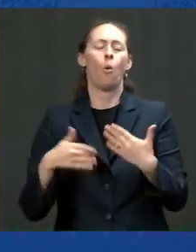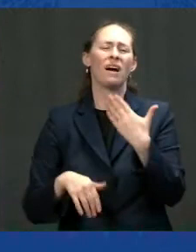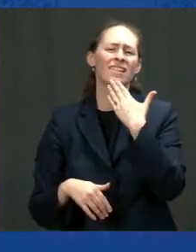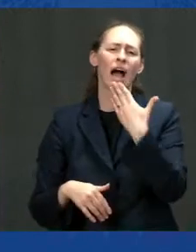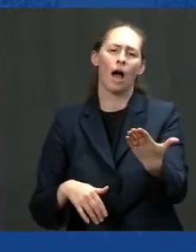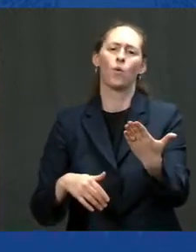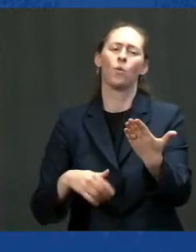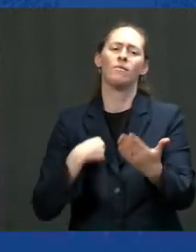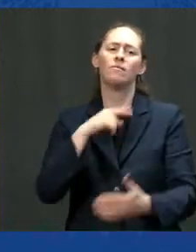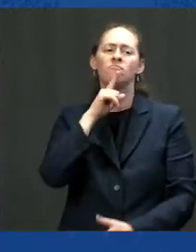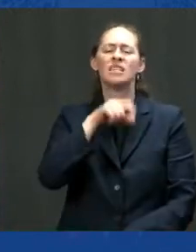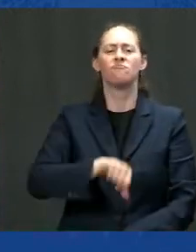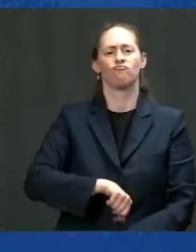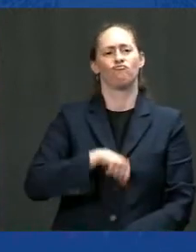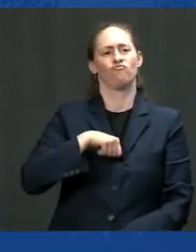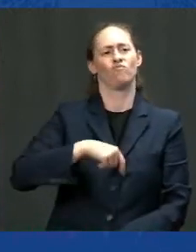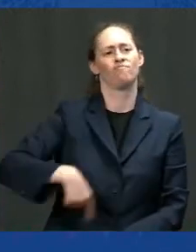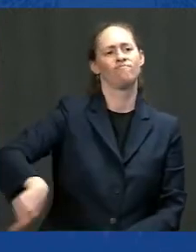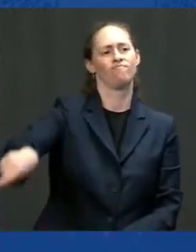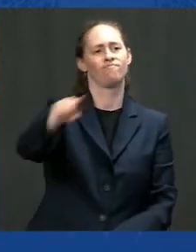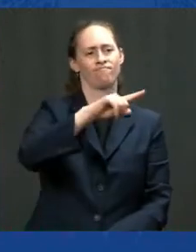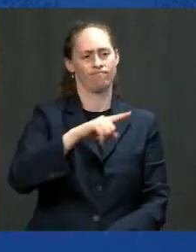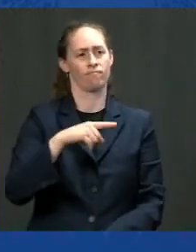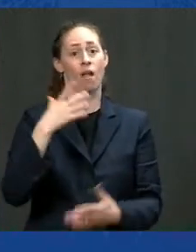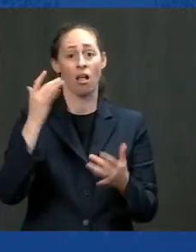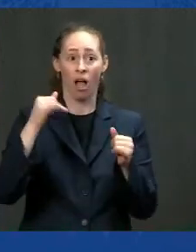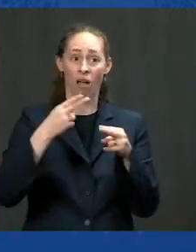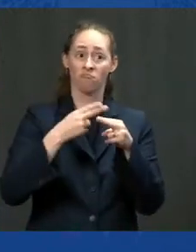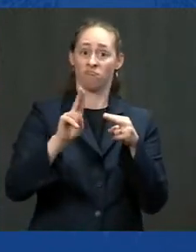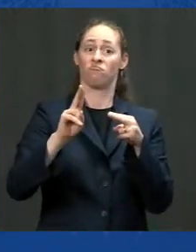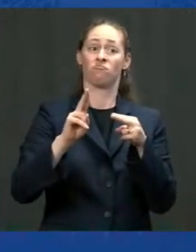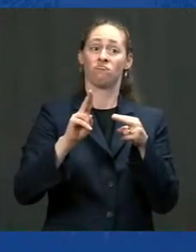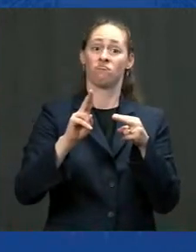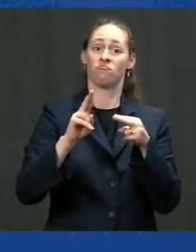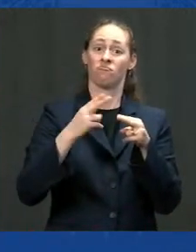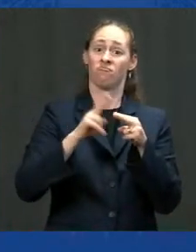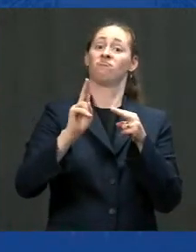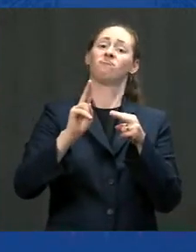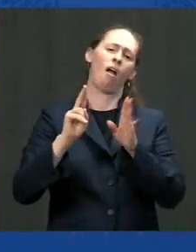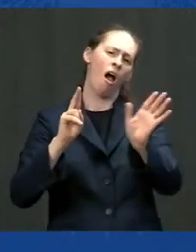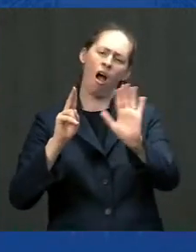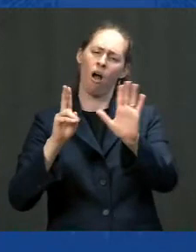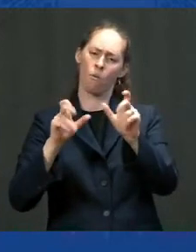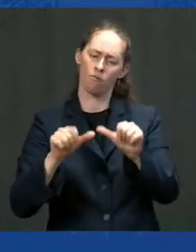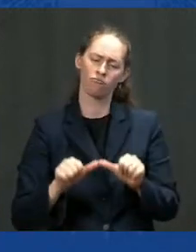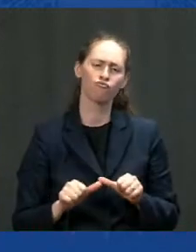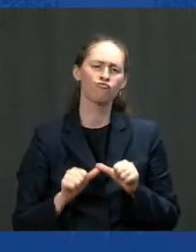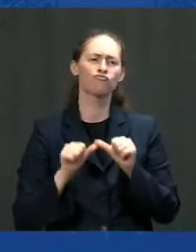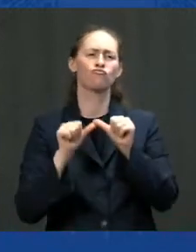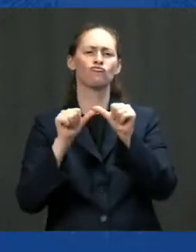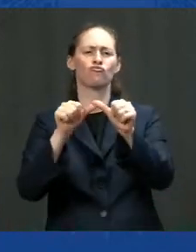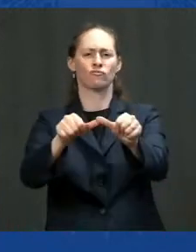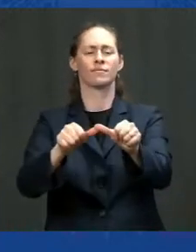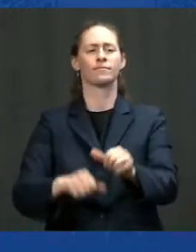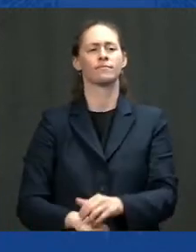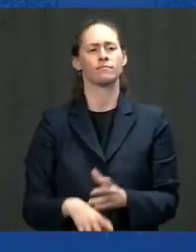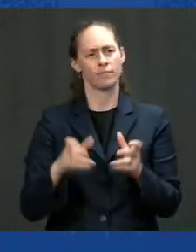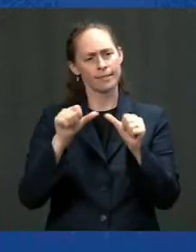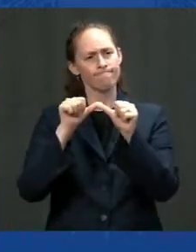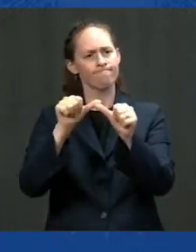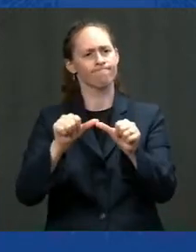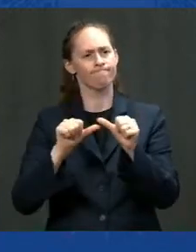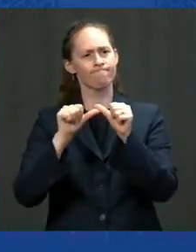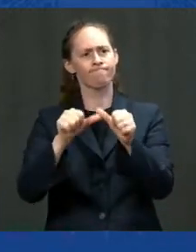not a long-term solution. Yes, we'll keep trading with our allies, but we need to have a resilient supply chain of our own